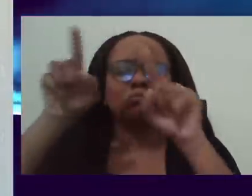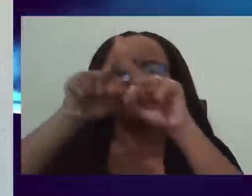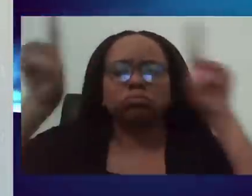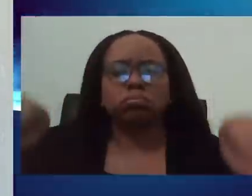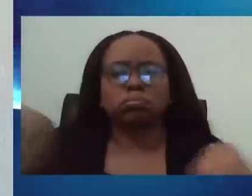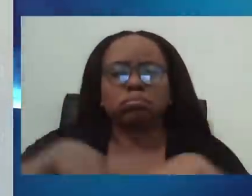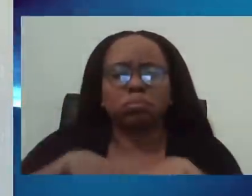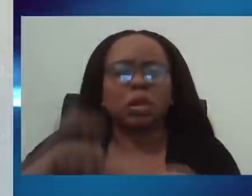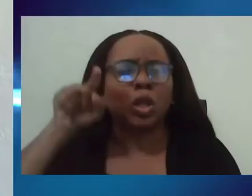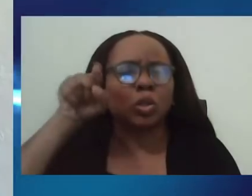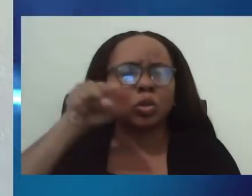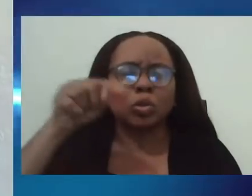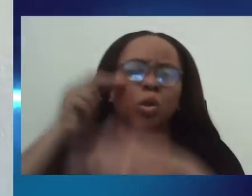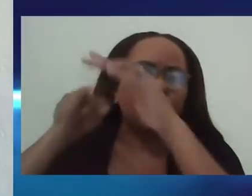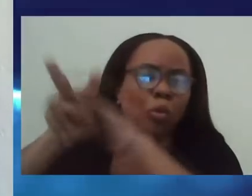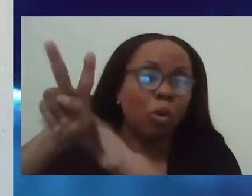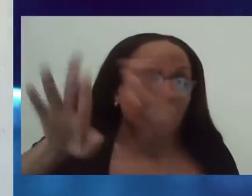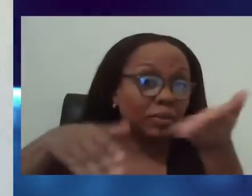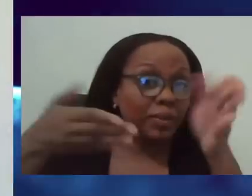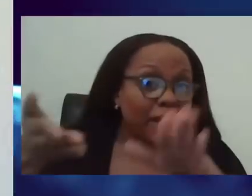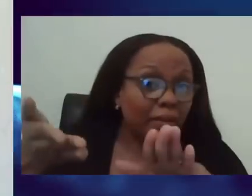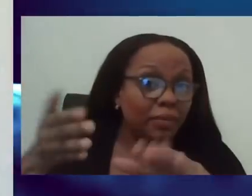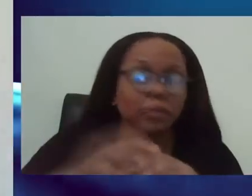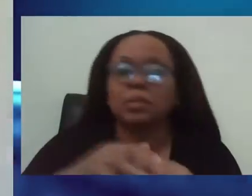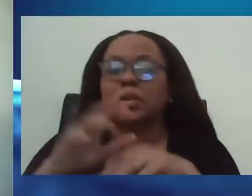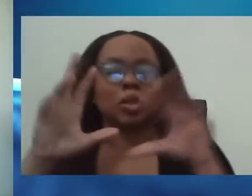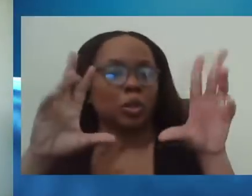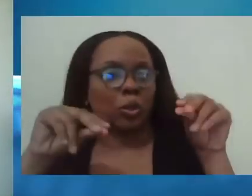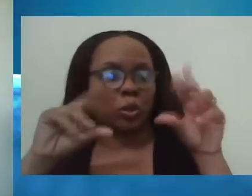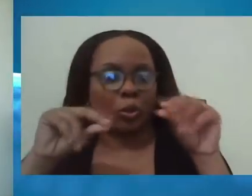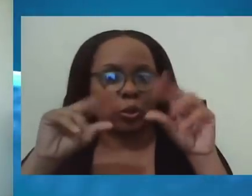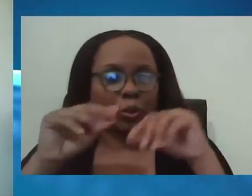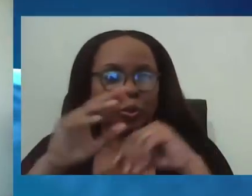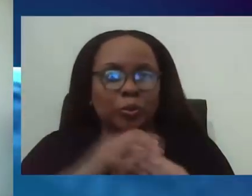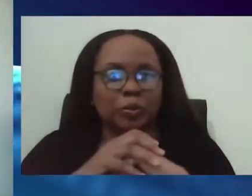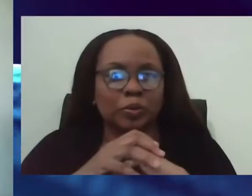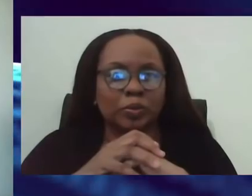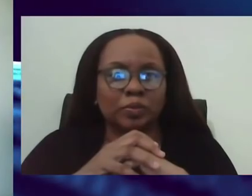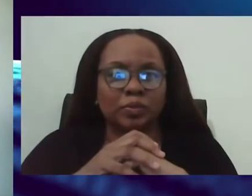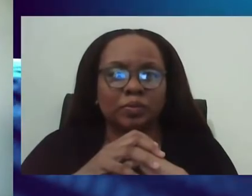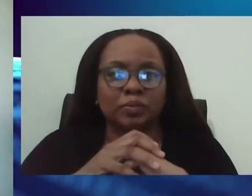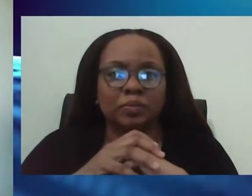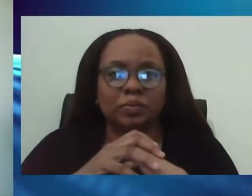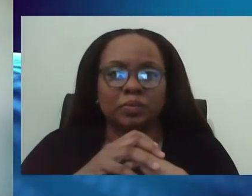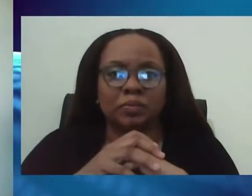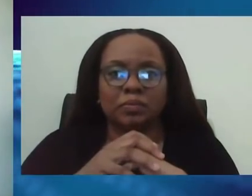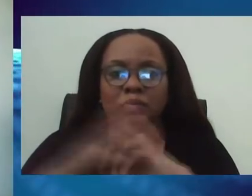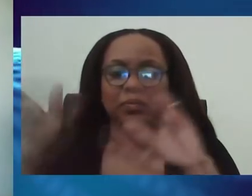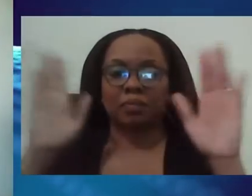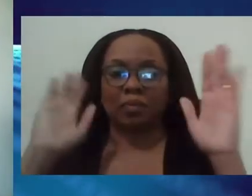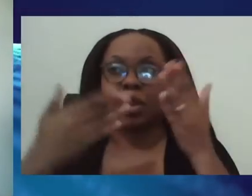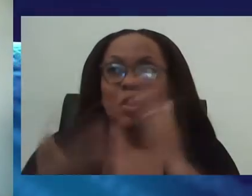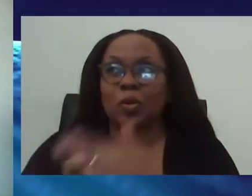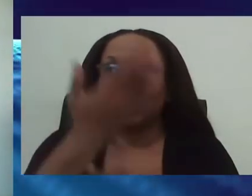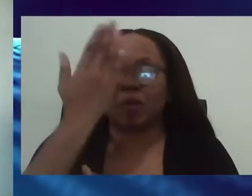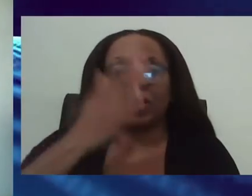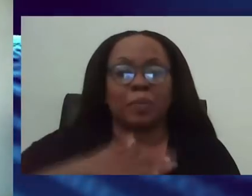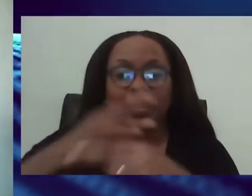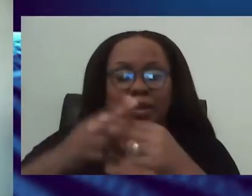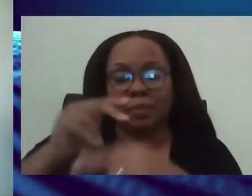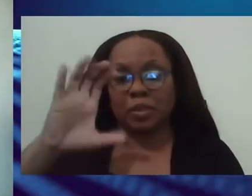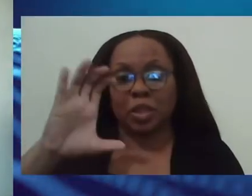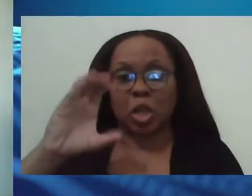not this model. Sorry about that. Oh, yes. Hi. Good morning. Colby Manzi from Nation News here. Uh,